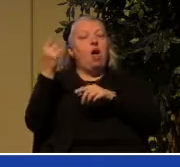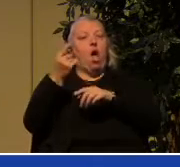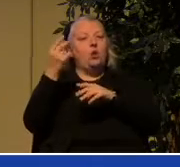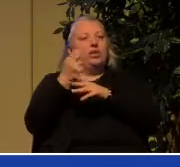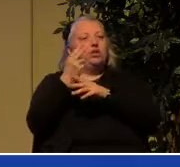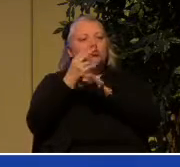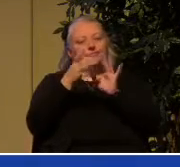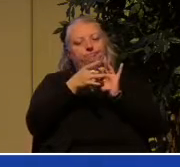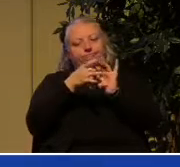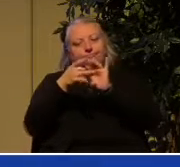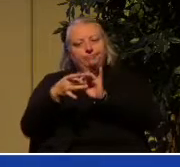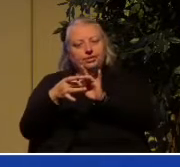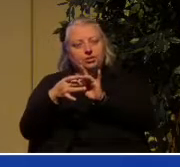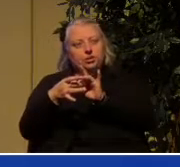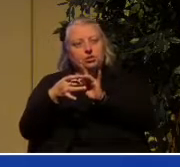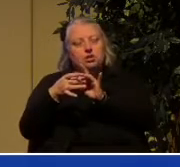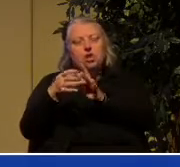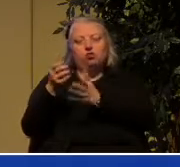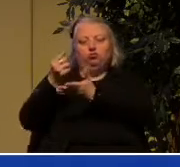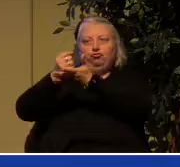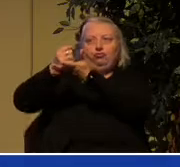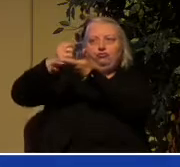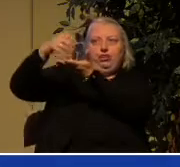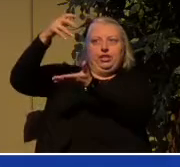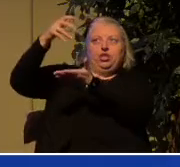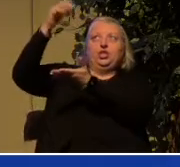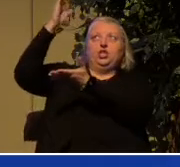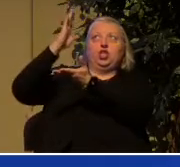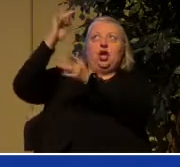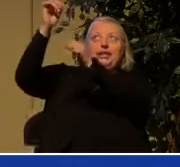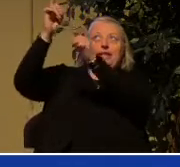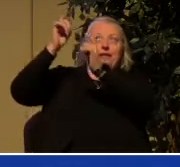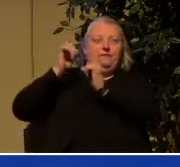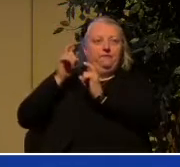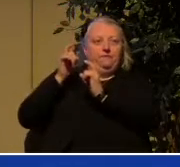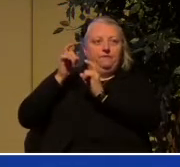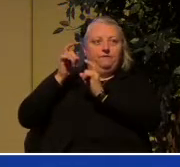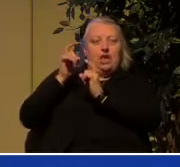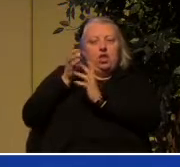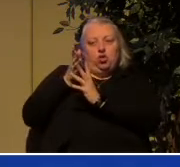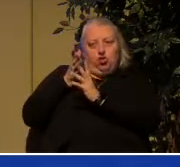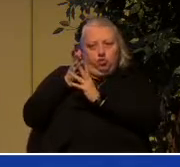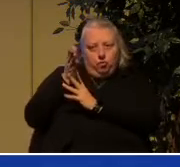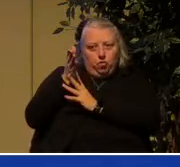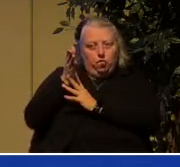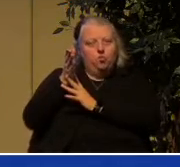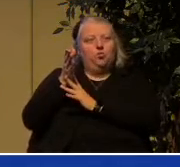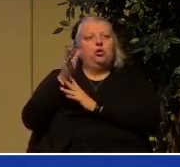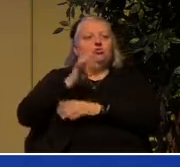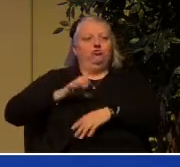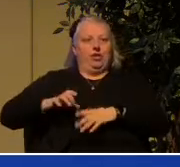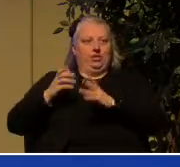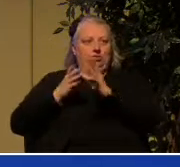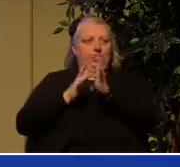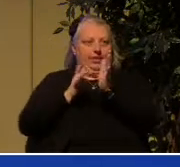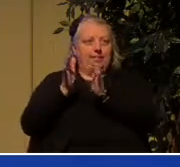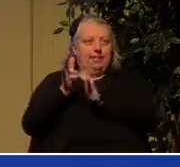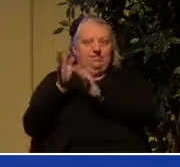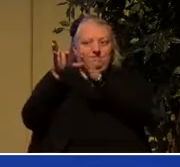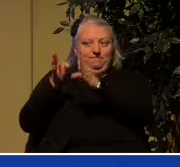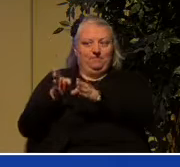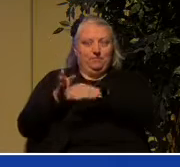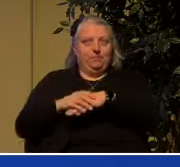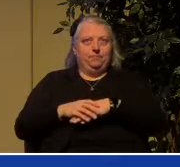context of the riches that God has given to us in the person of Jesus Christ. Listen to these